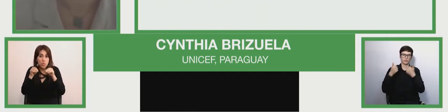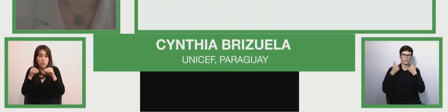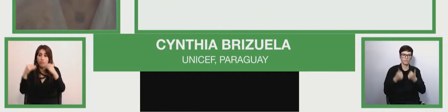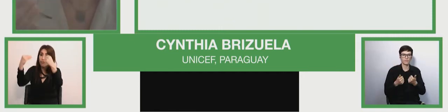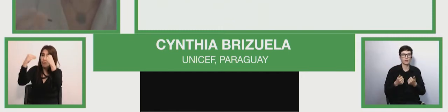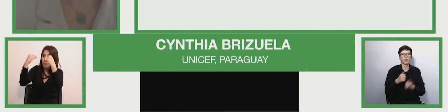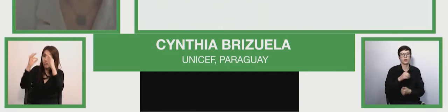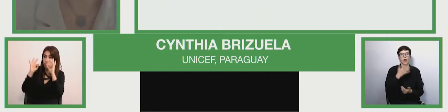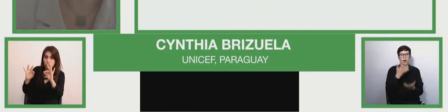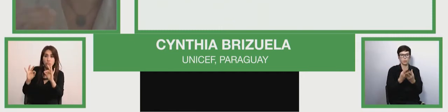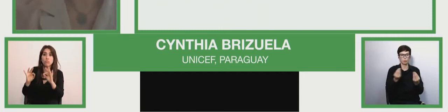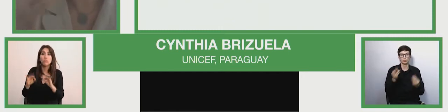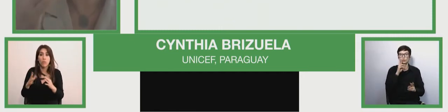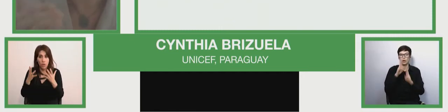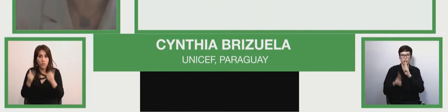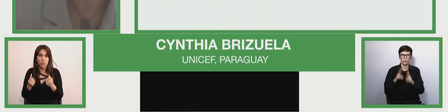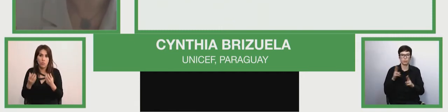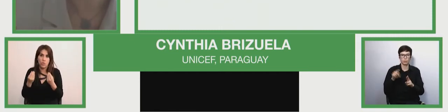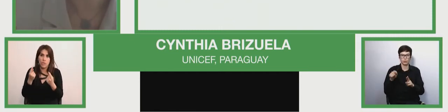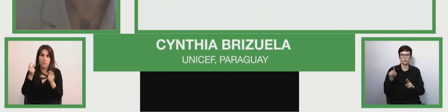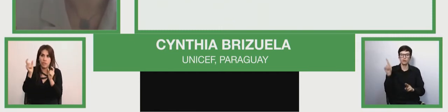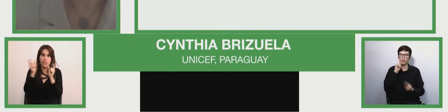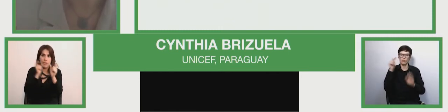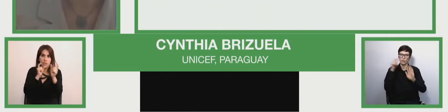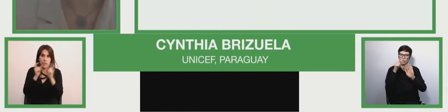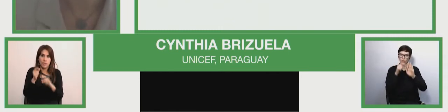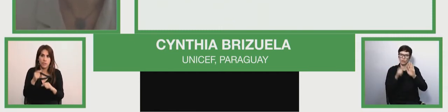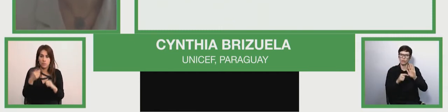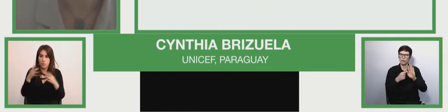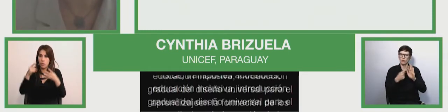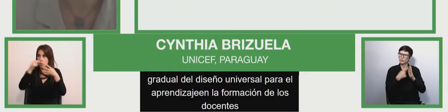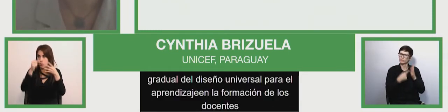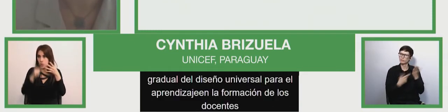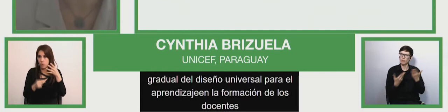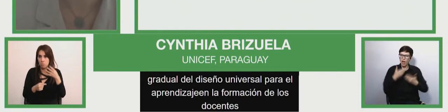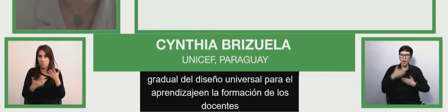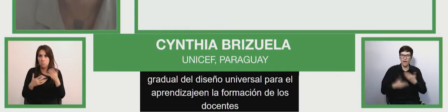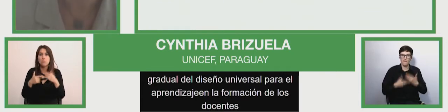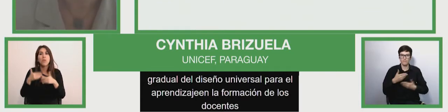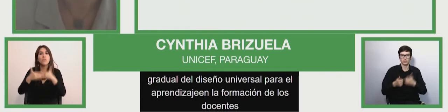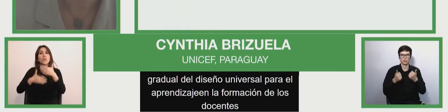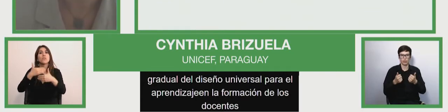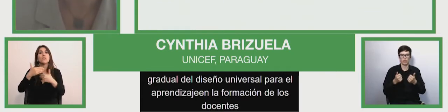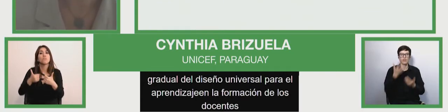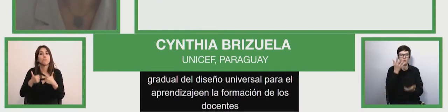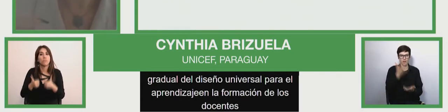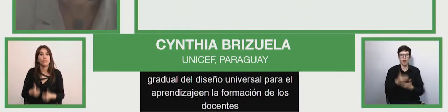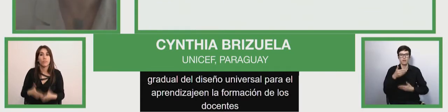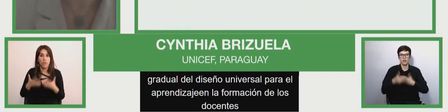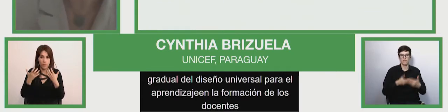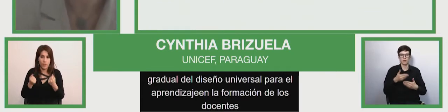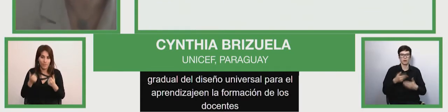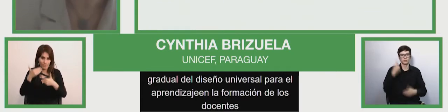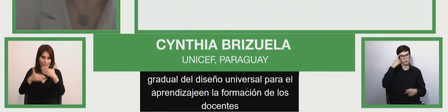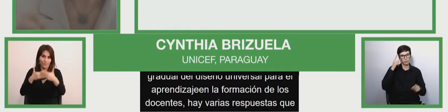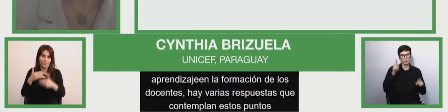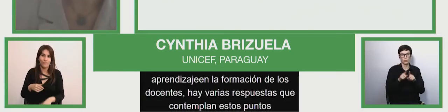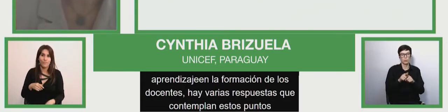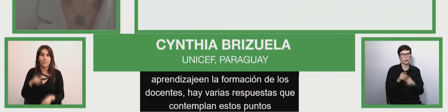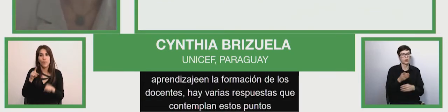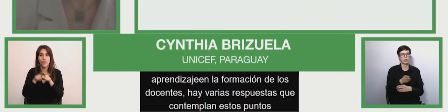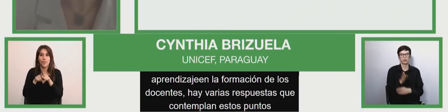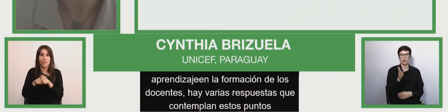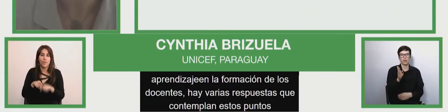then contemplate these answers where we are making progress but we continue to be